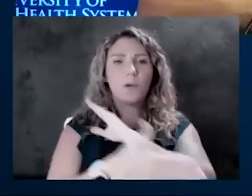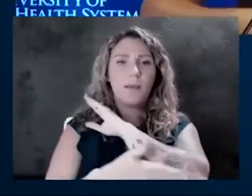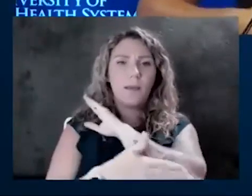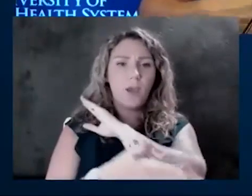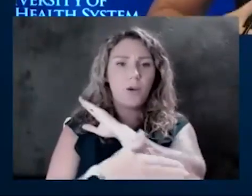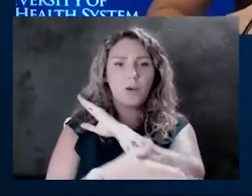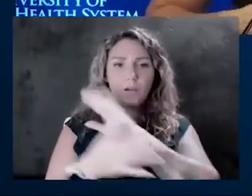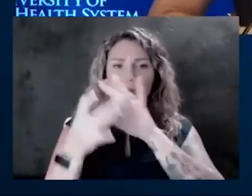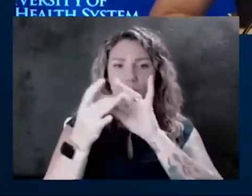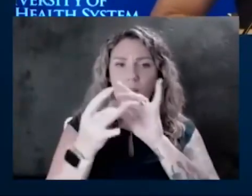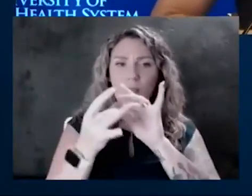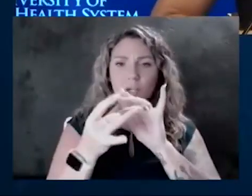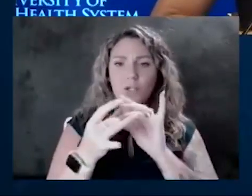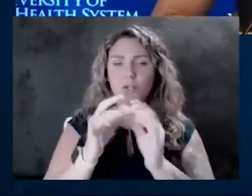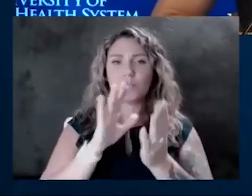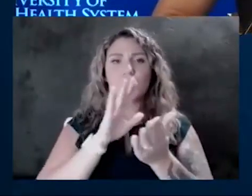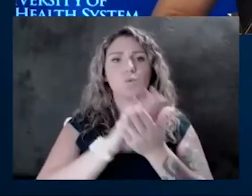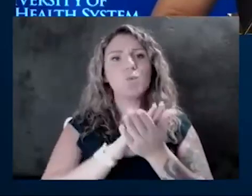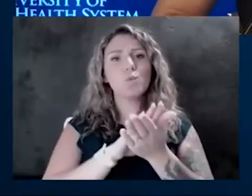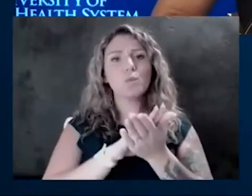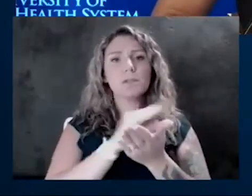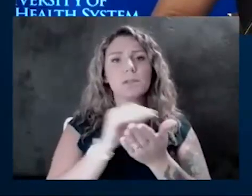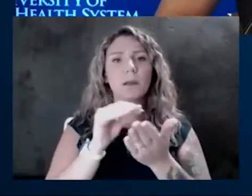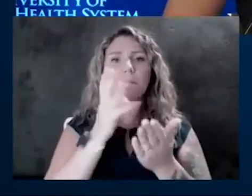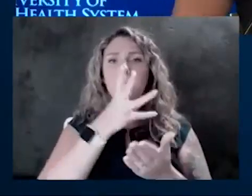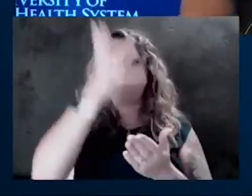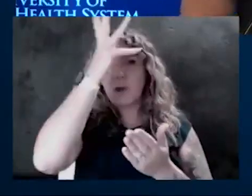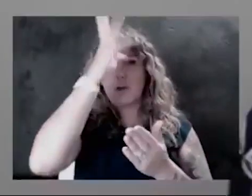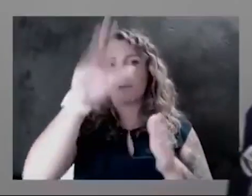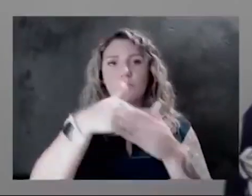schools and parents and everyone on the same page? What are you hearing?